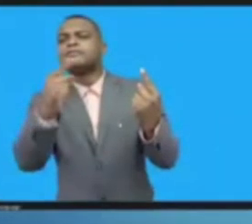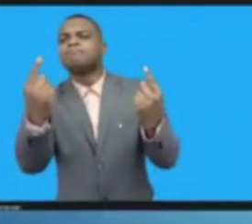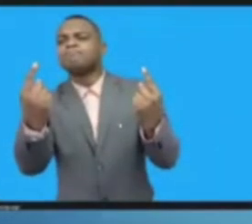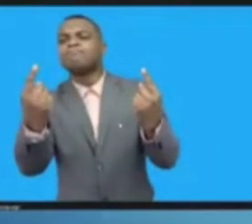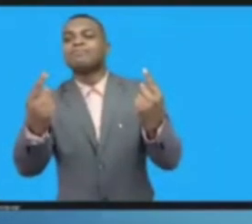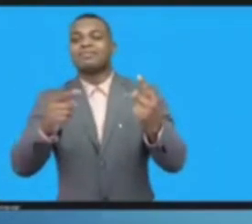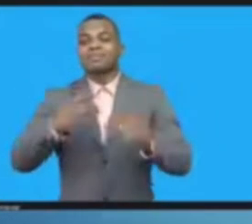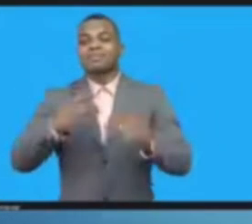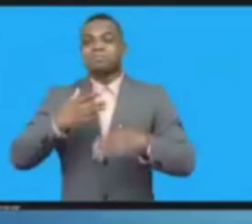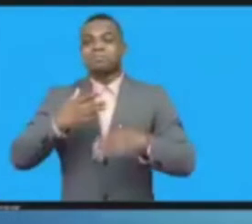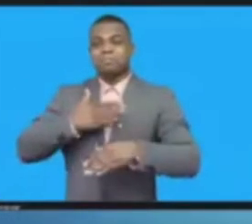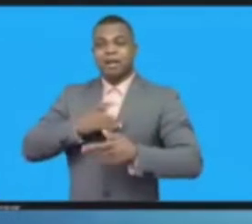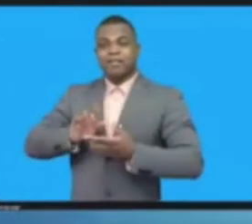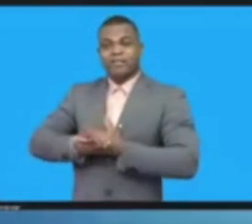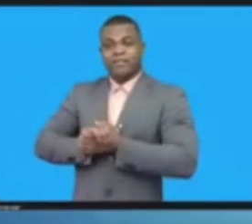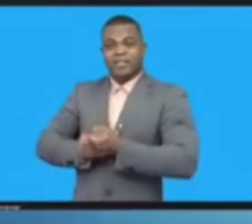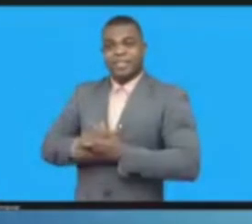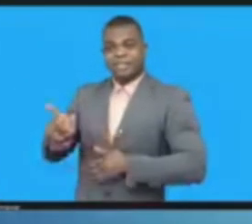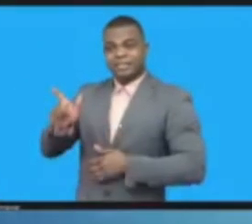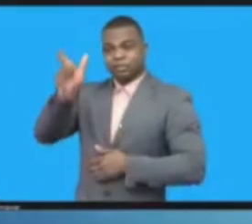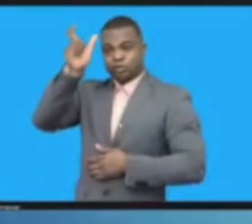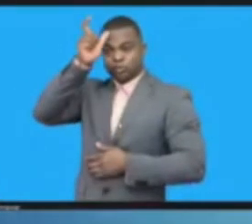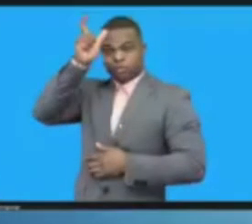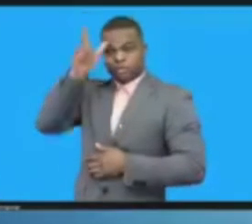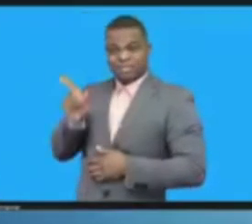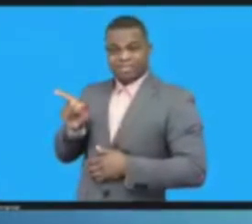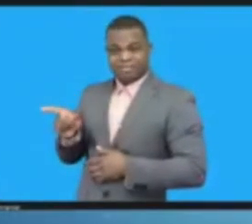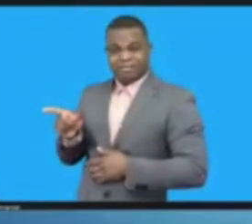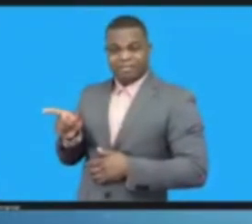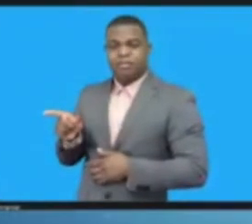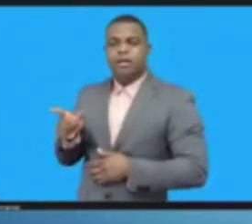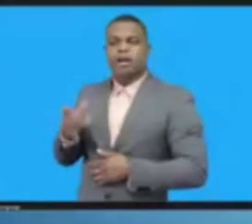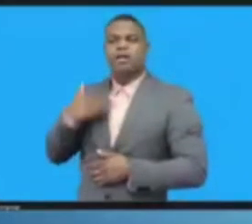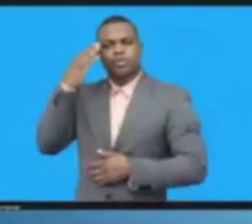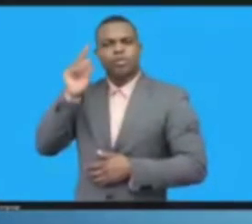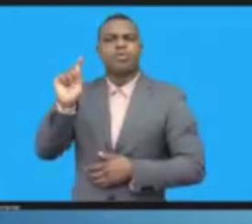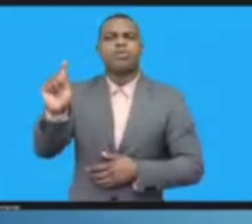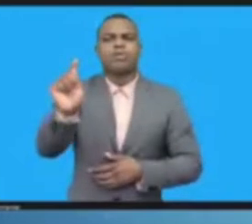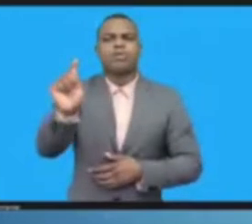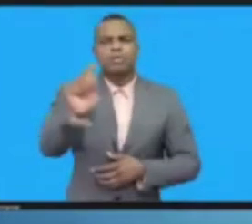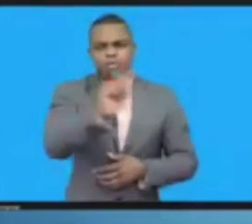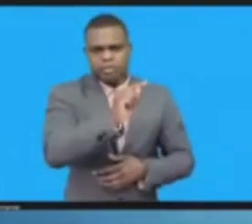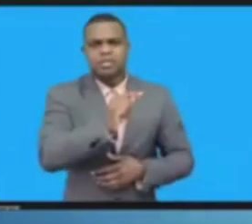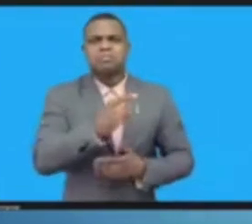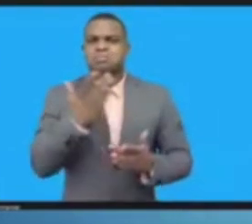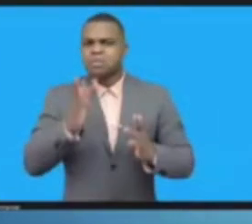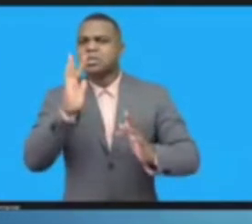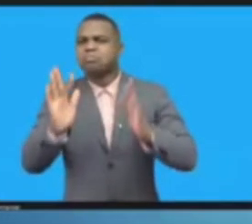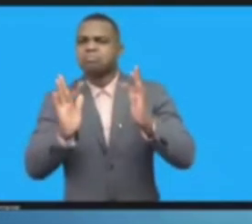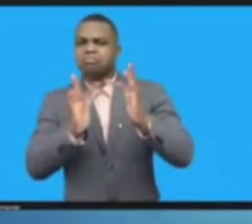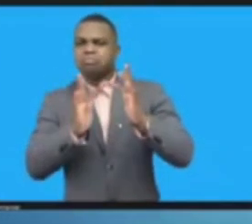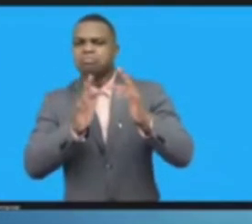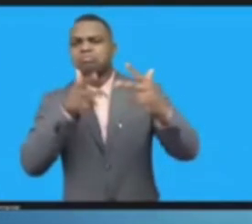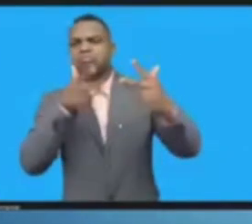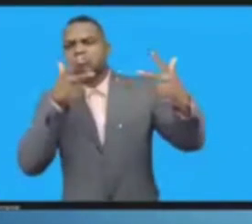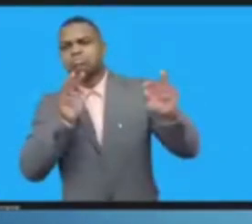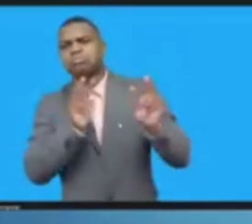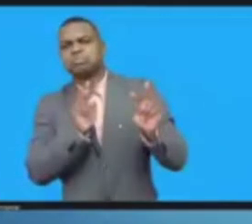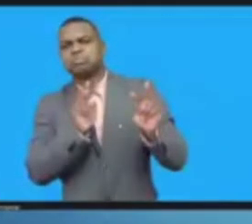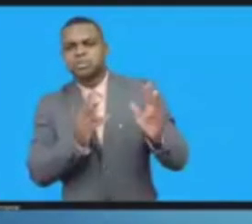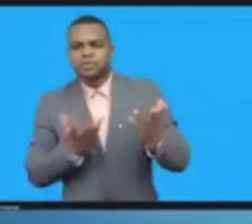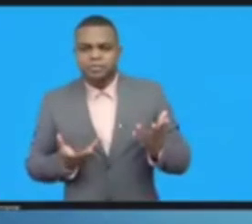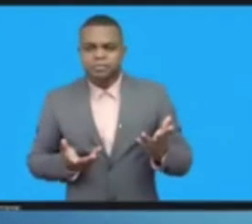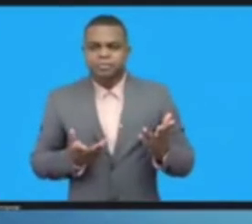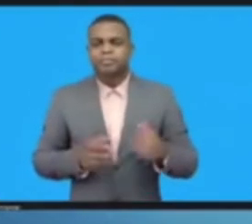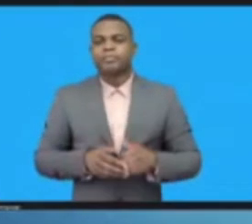It was there that, at least I remember, the spirit of optimism that was demonstrated,